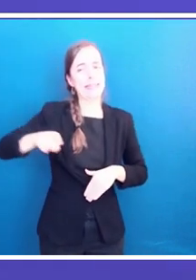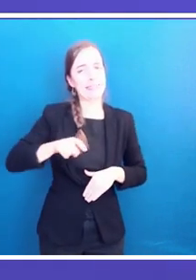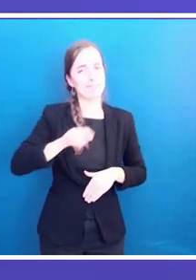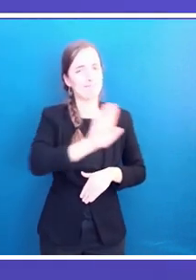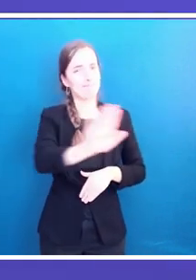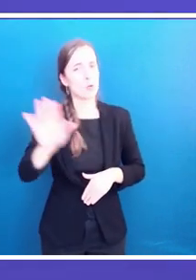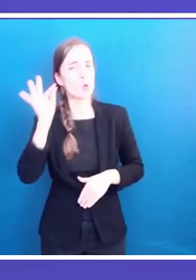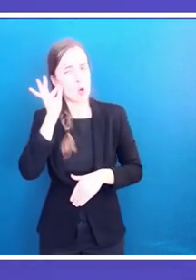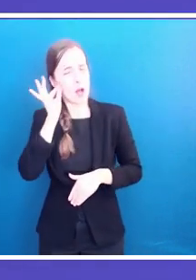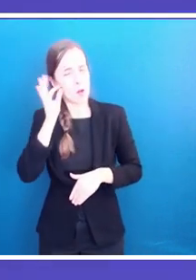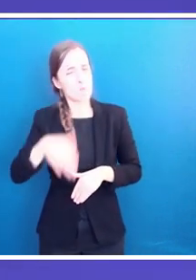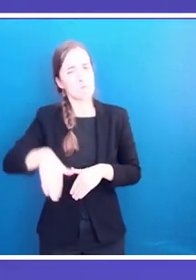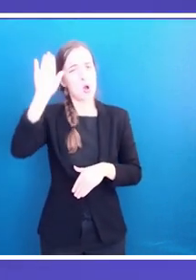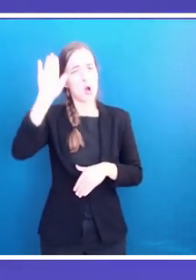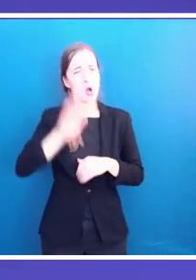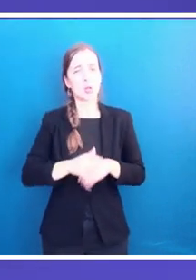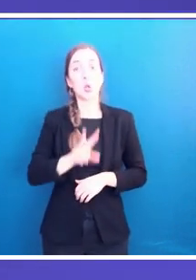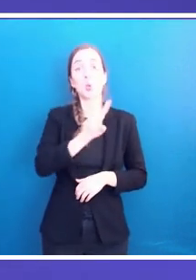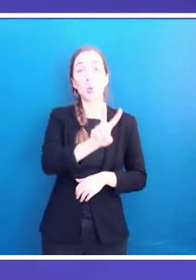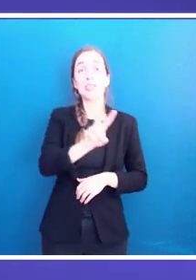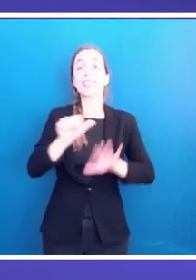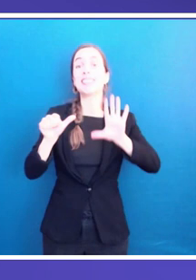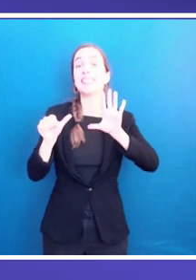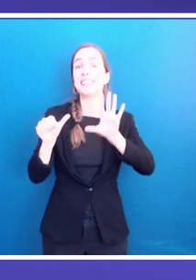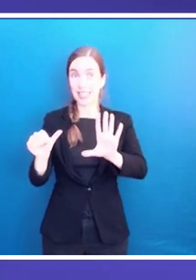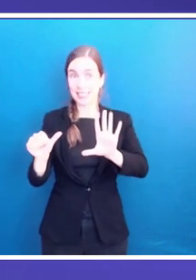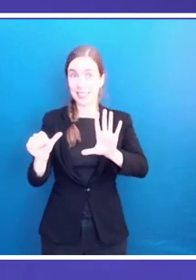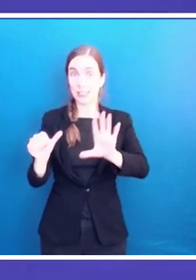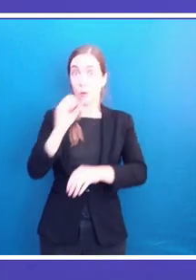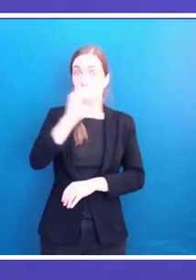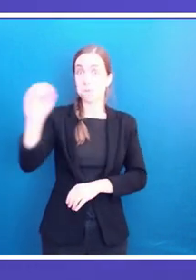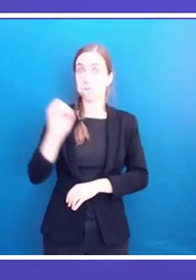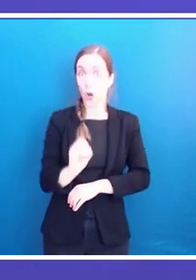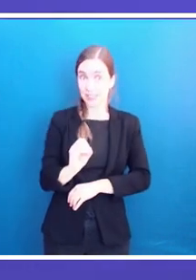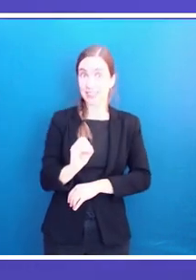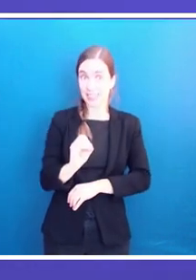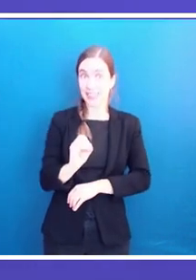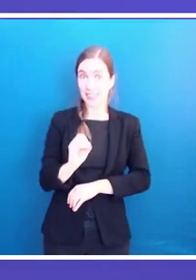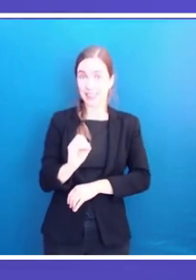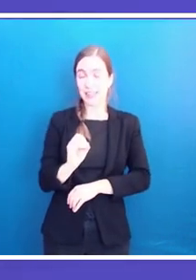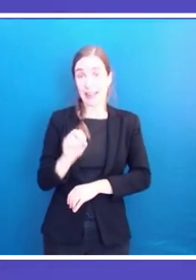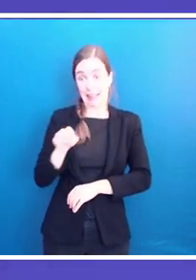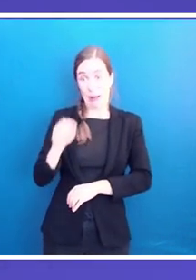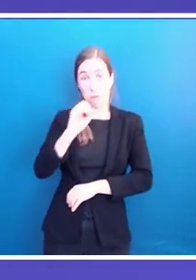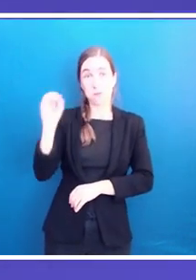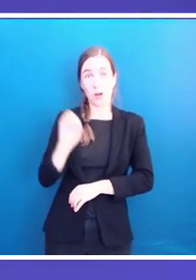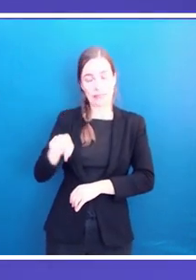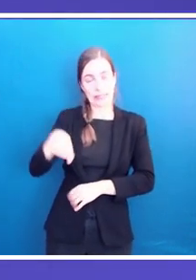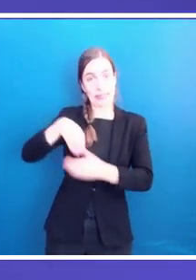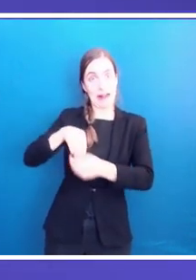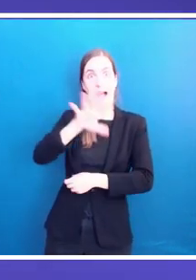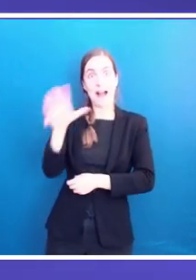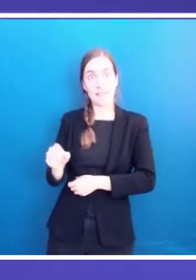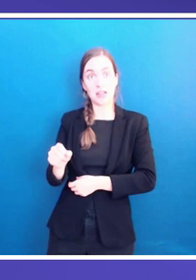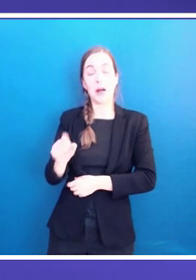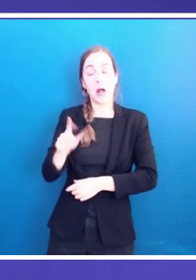genital mutilation, arranged marriages, or the use of rape in armed conflicts as a tool for spreading terror. However, there is no shortage of